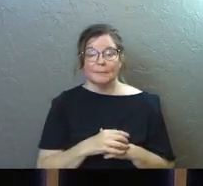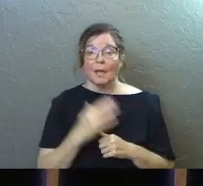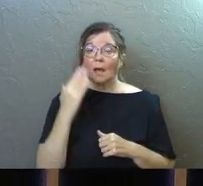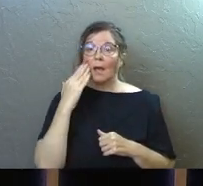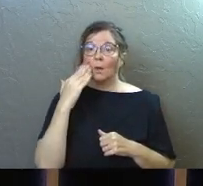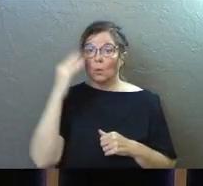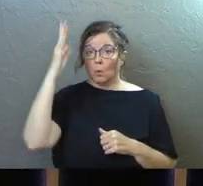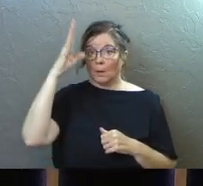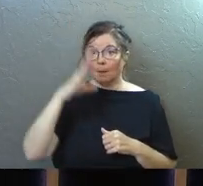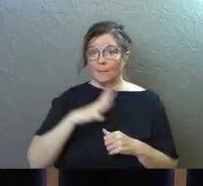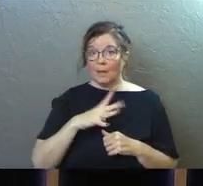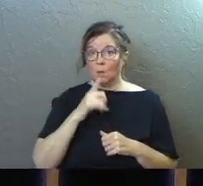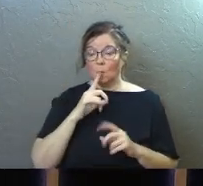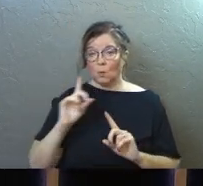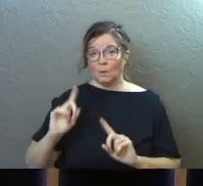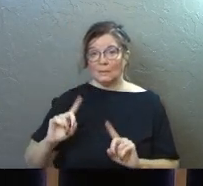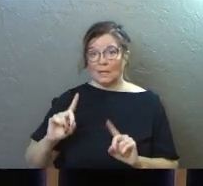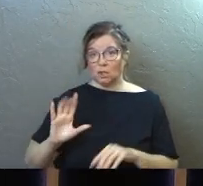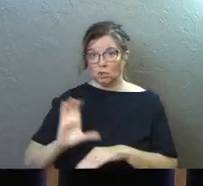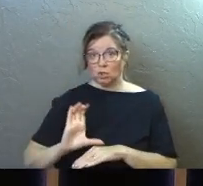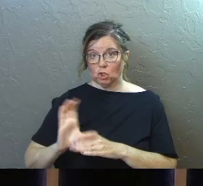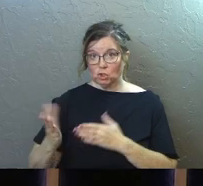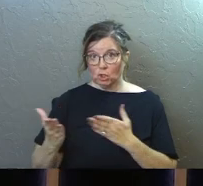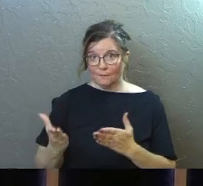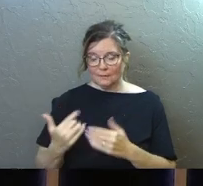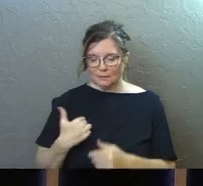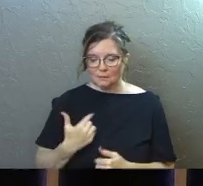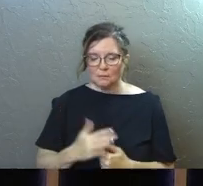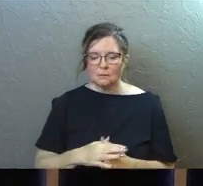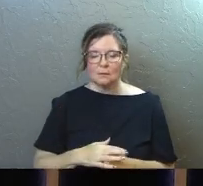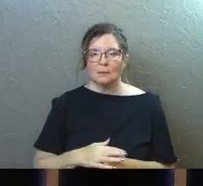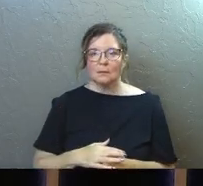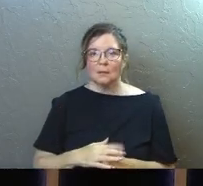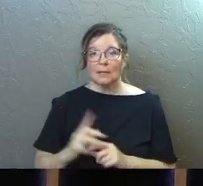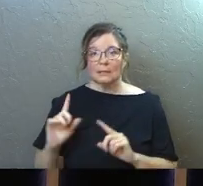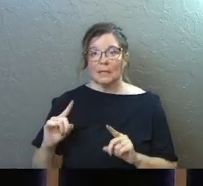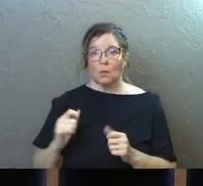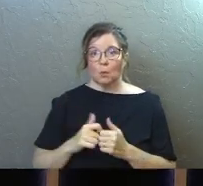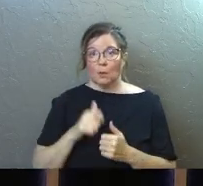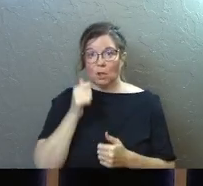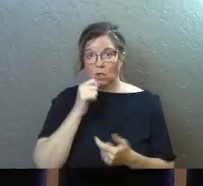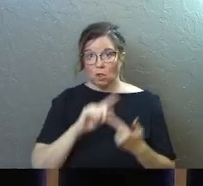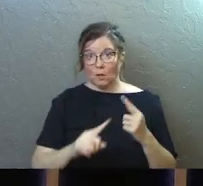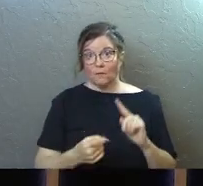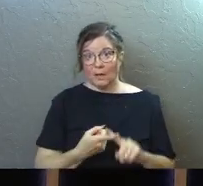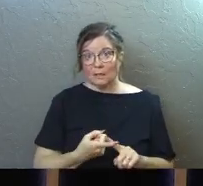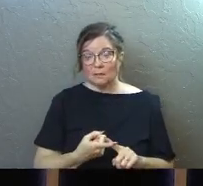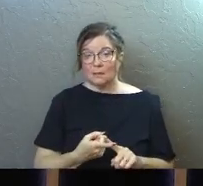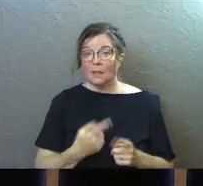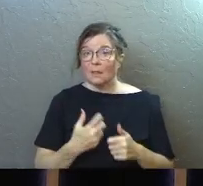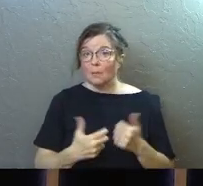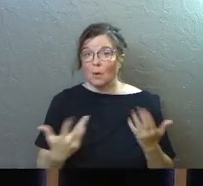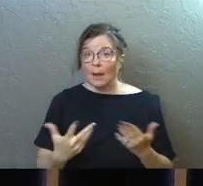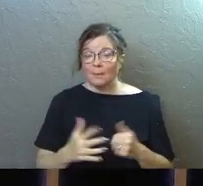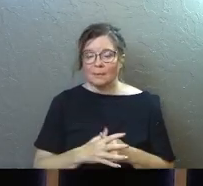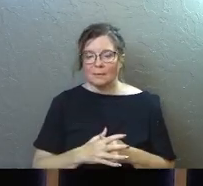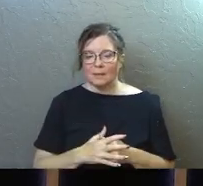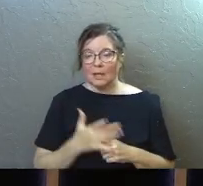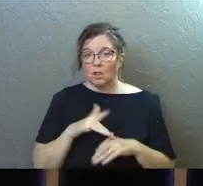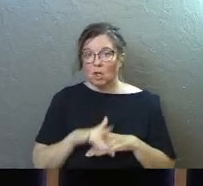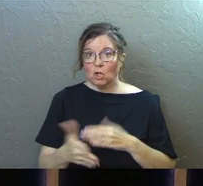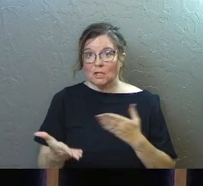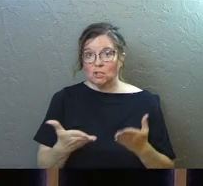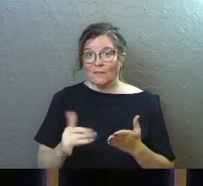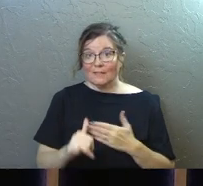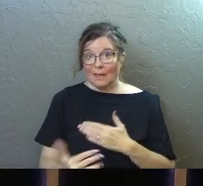I knew a man who was attending a church service and he was attending it with his girlfriend. And the problem was, is that in the